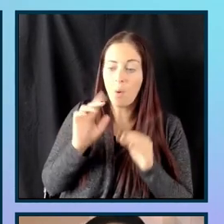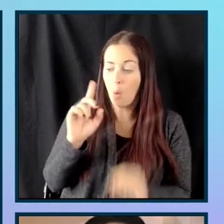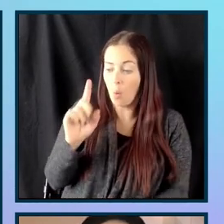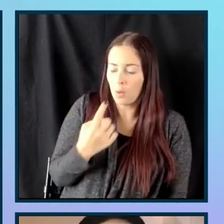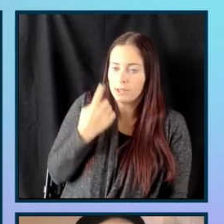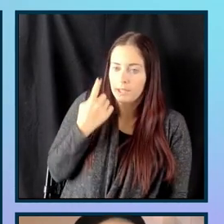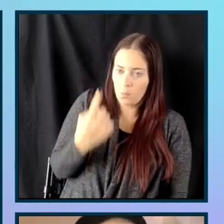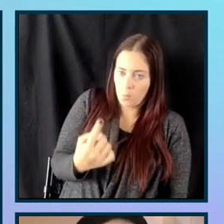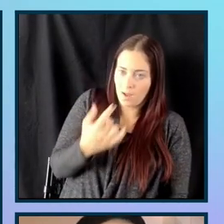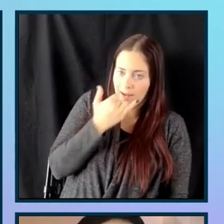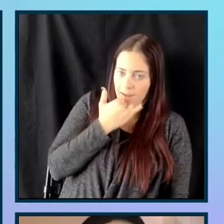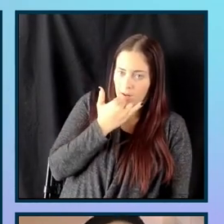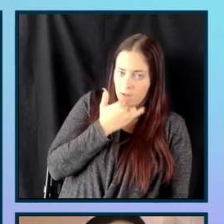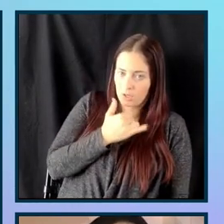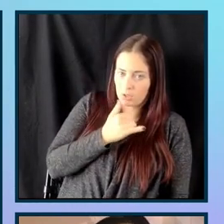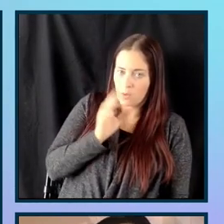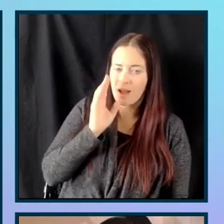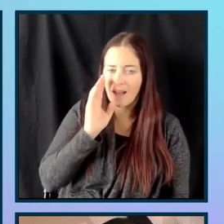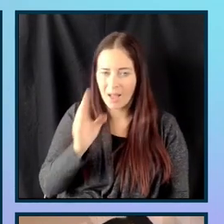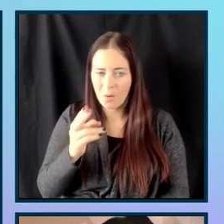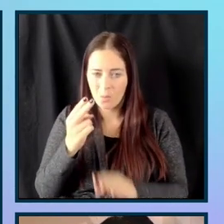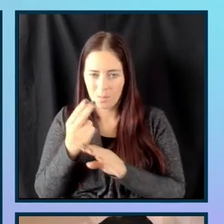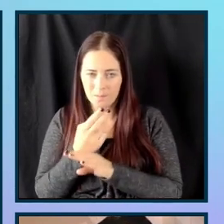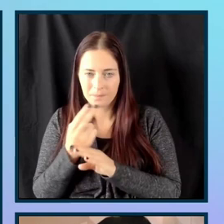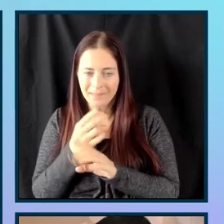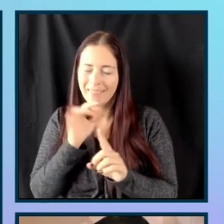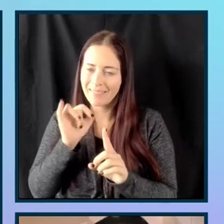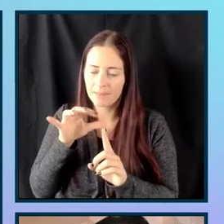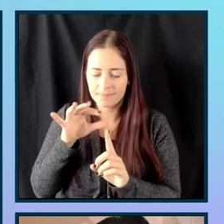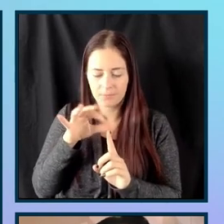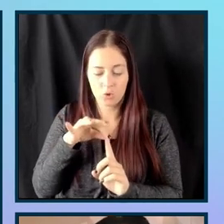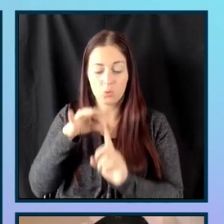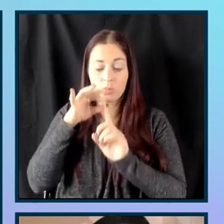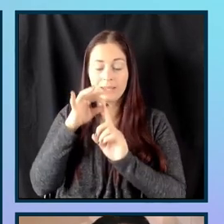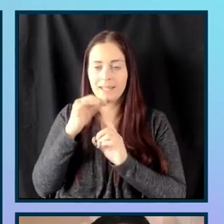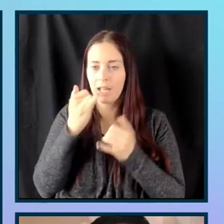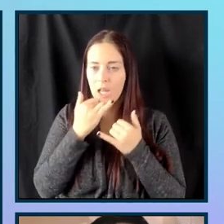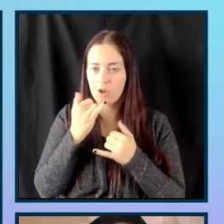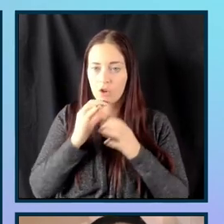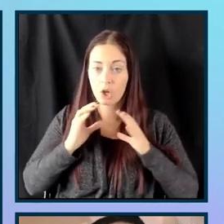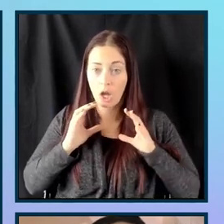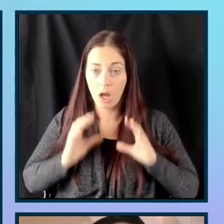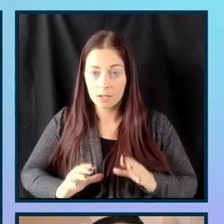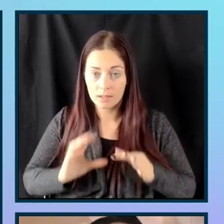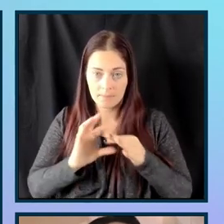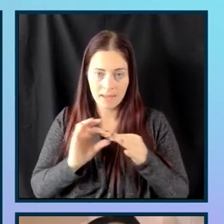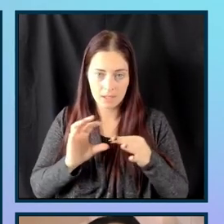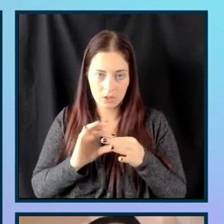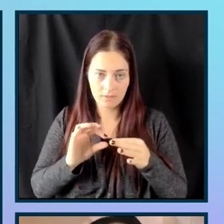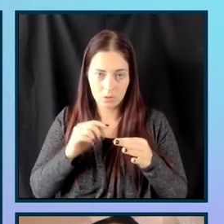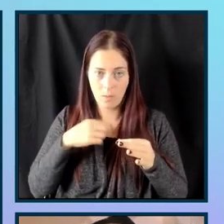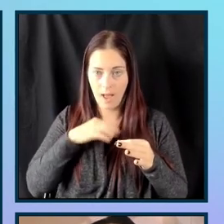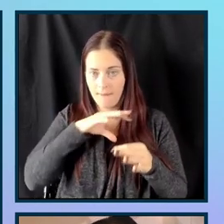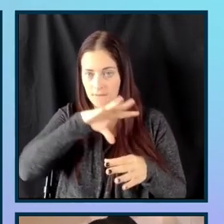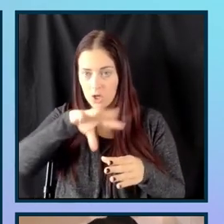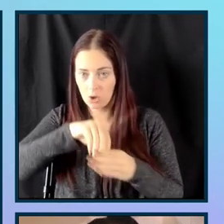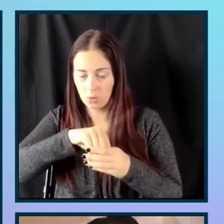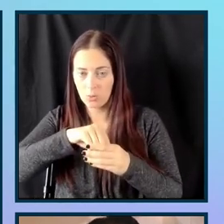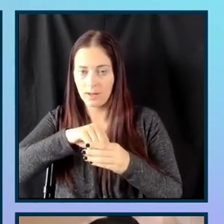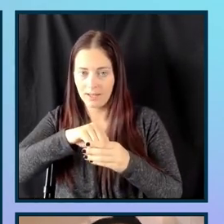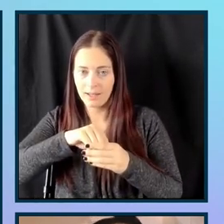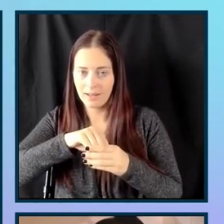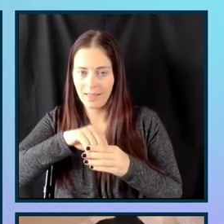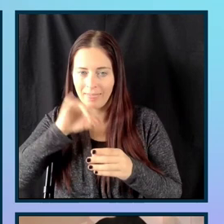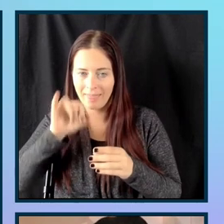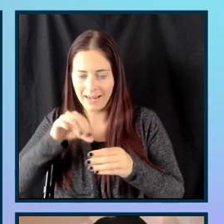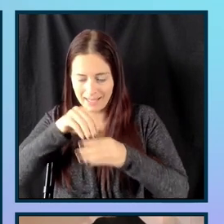using Vue to loop through this unique error custom messages. And I've actually looped inside a span and then it's creating the